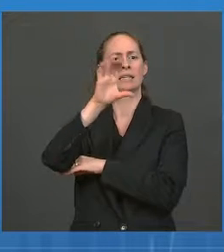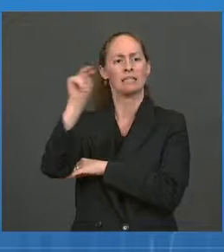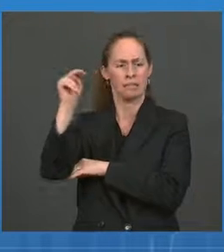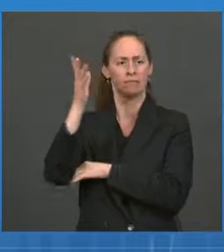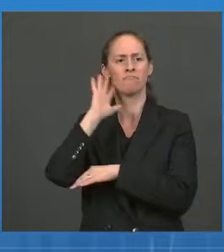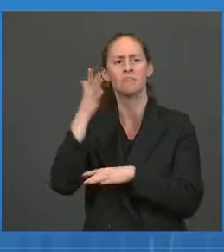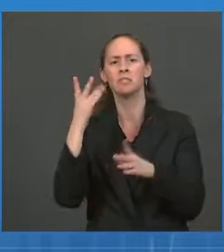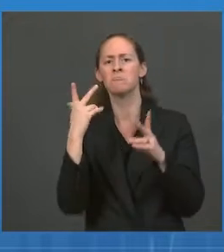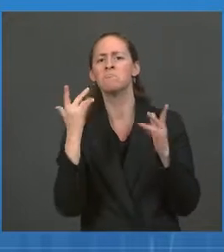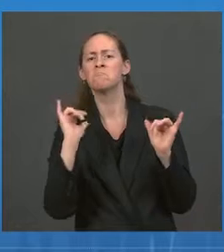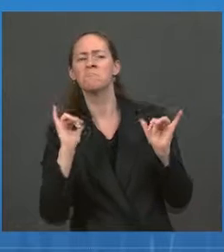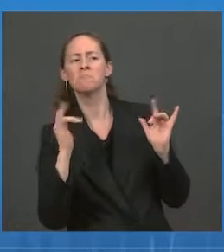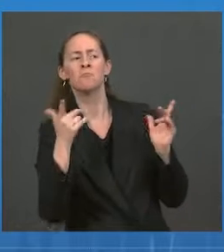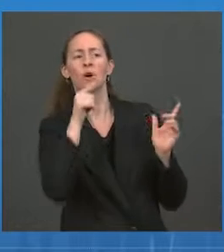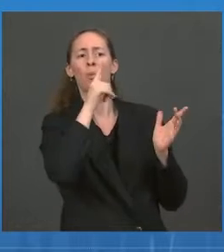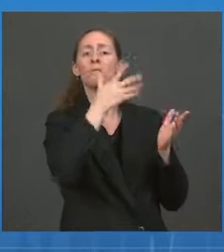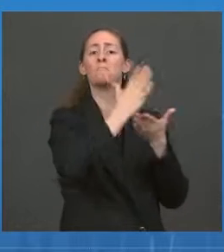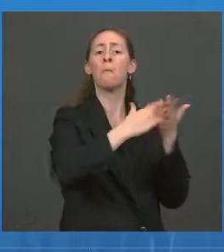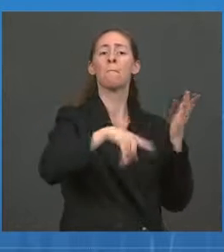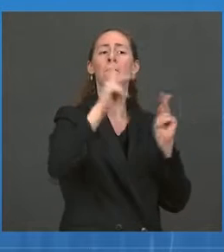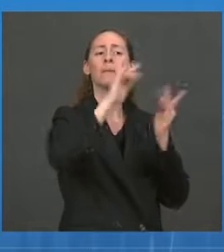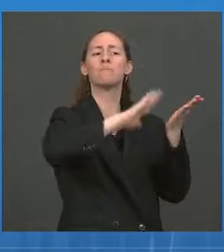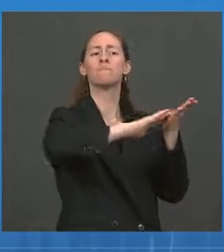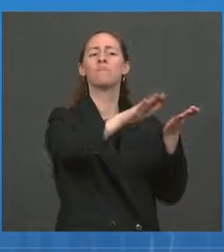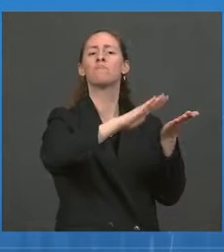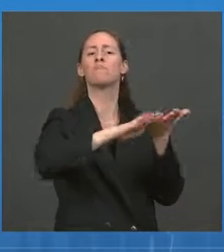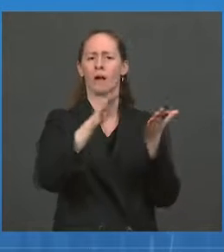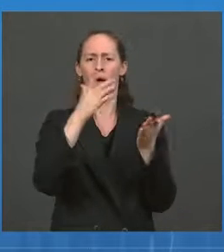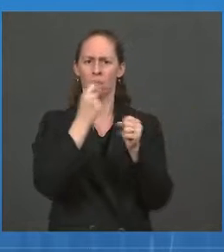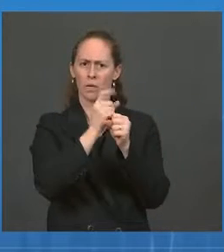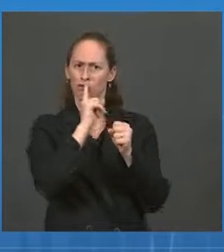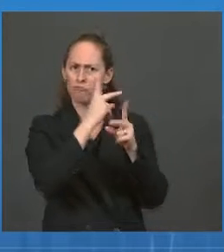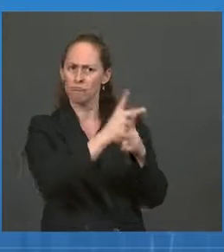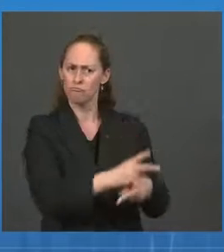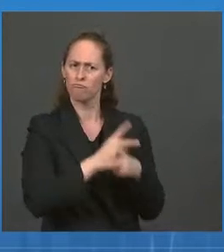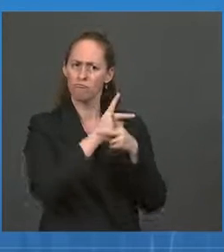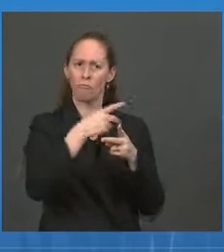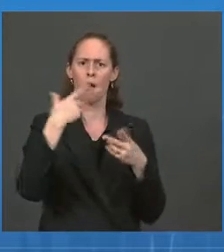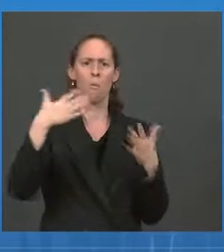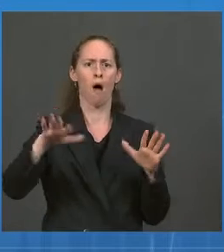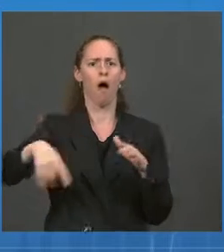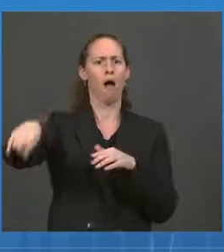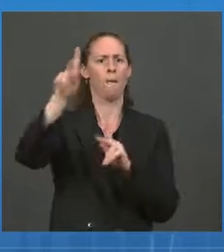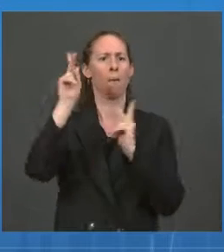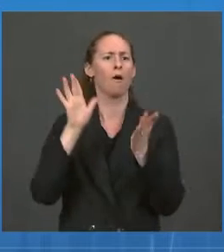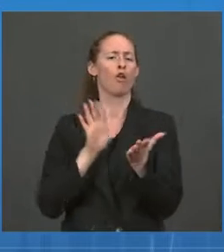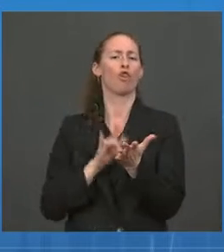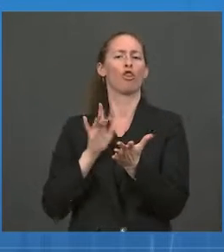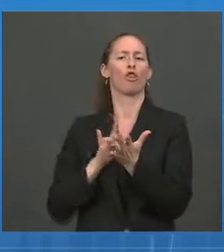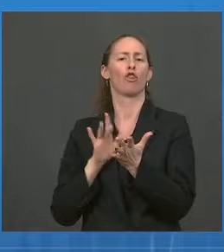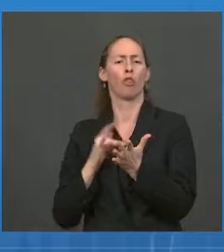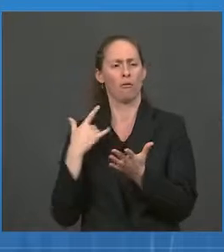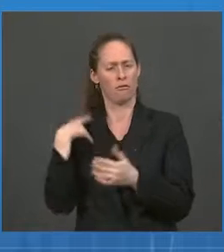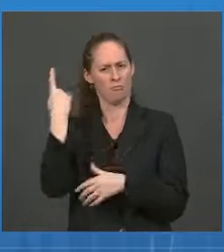being abused. Can you elaborate on how you're going to do that and what actions you can take if you do find abuse?